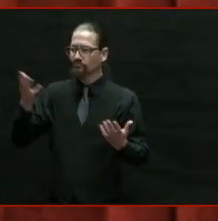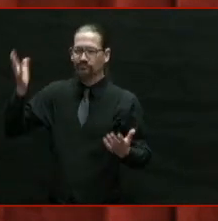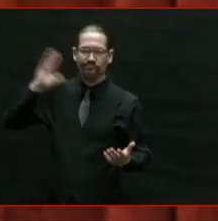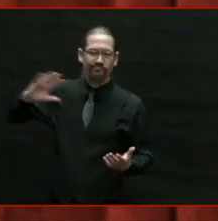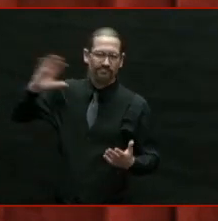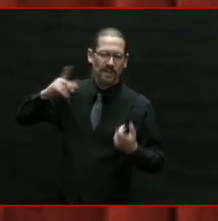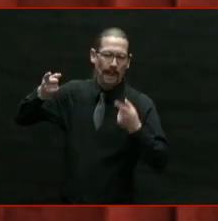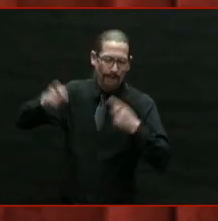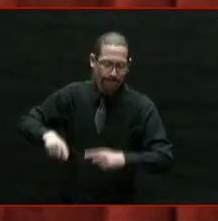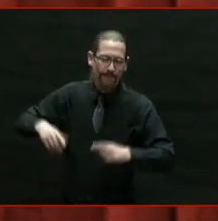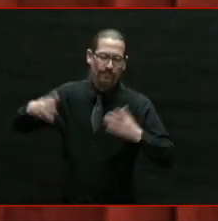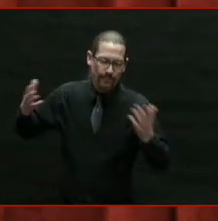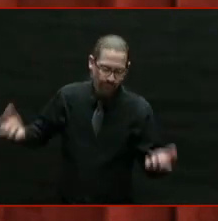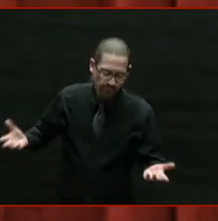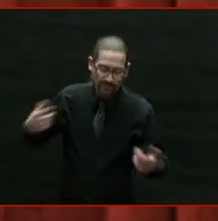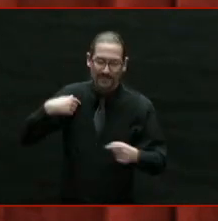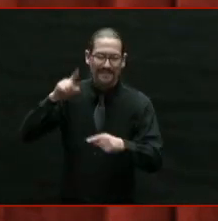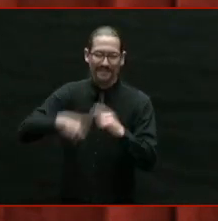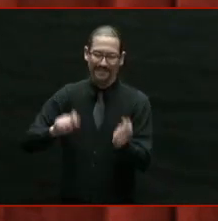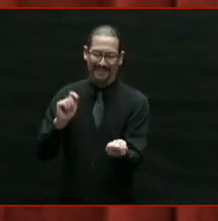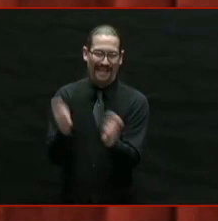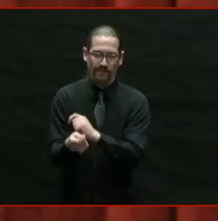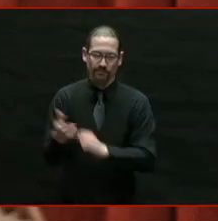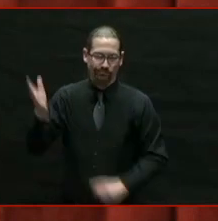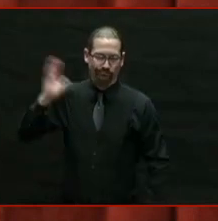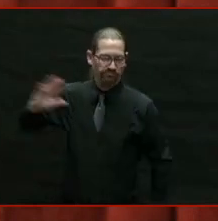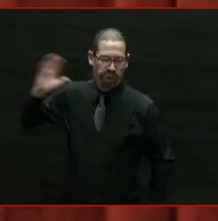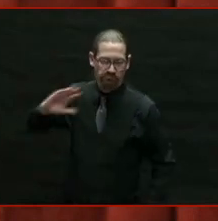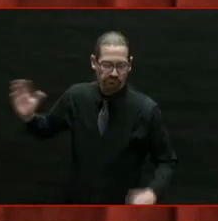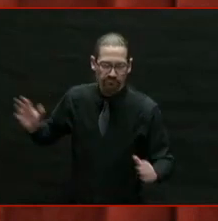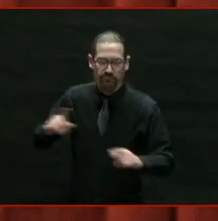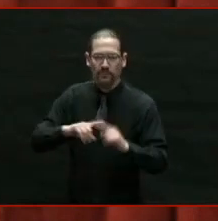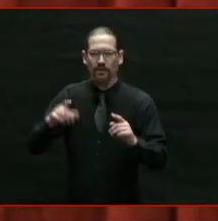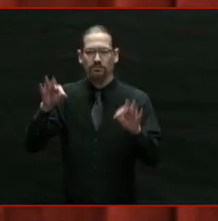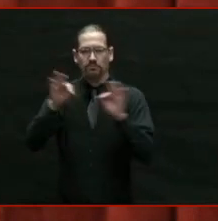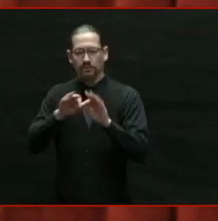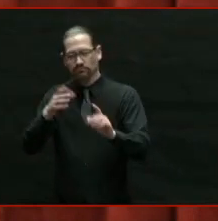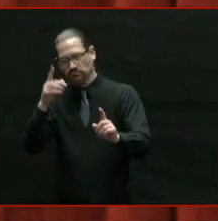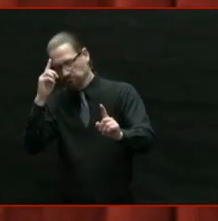But we have to acknowledge it and commit to a more inclusive future.